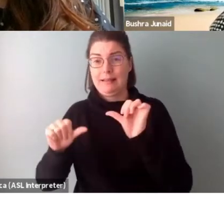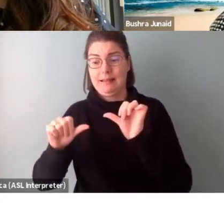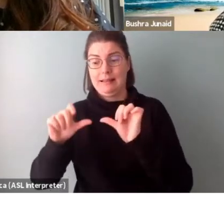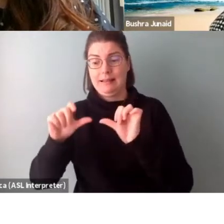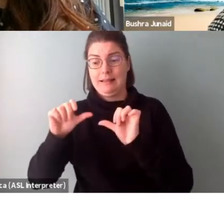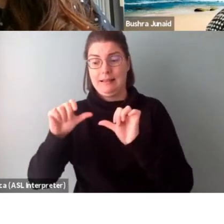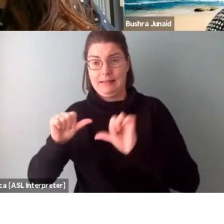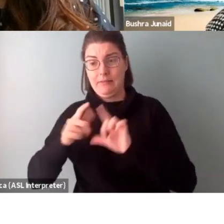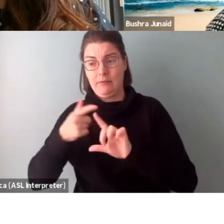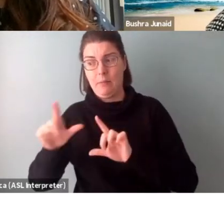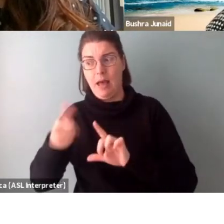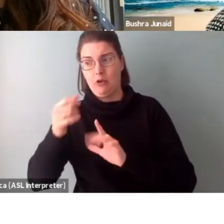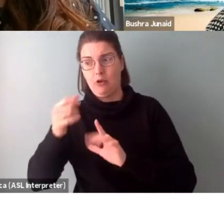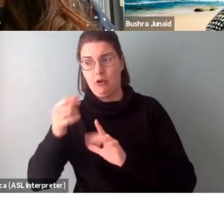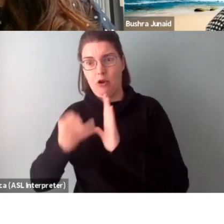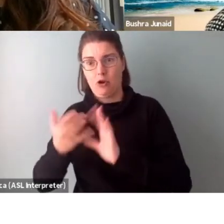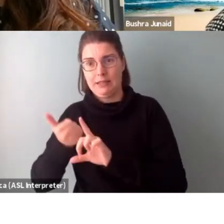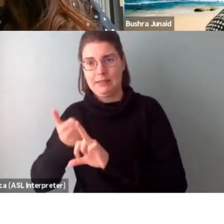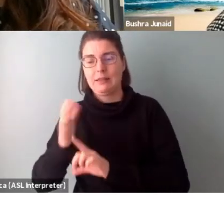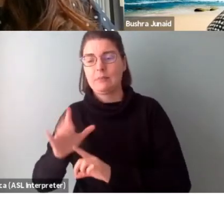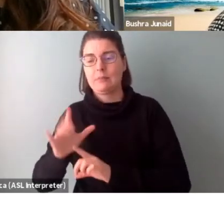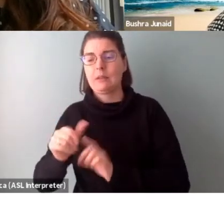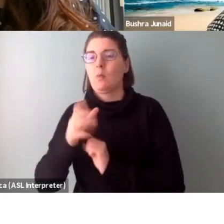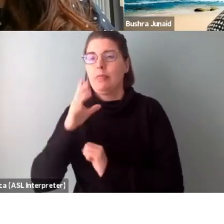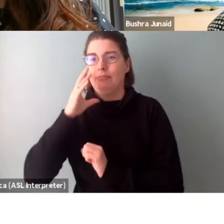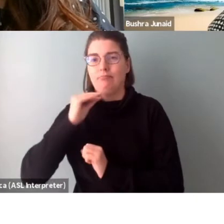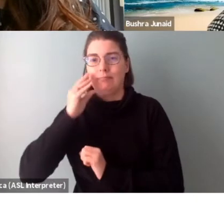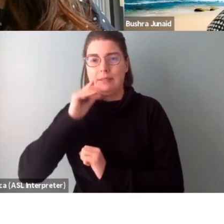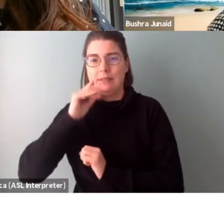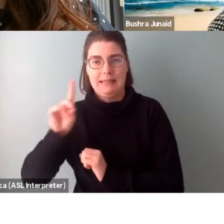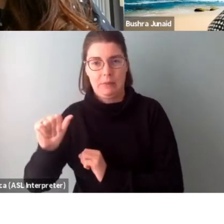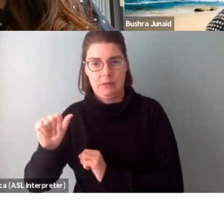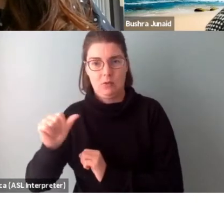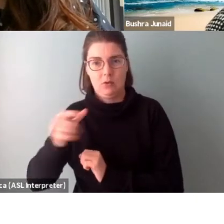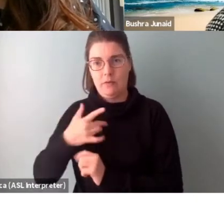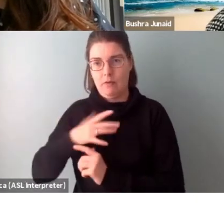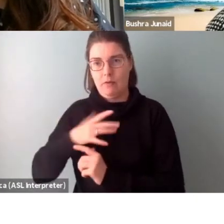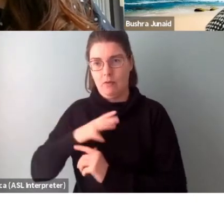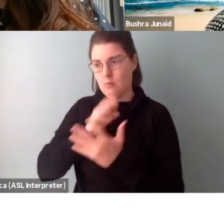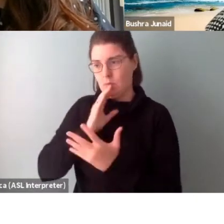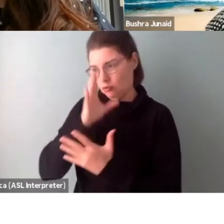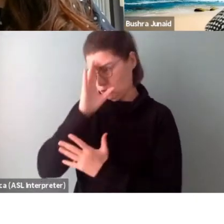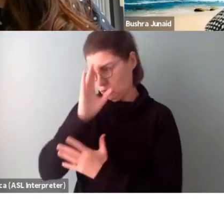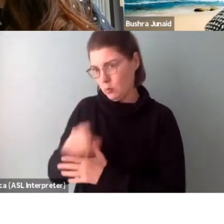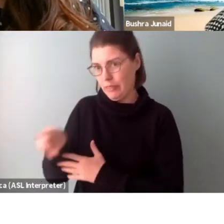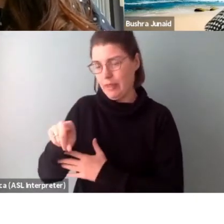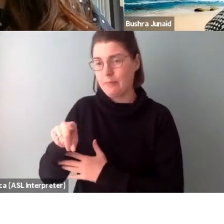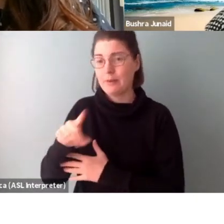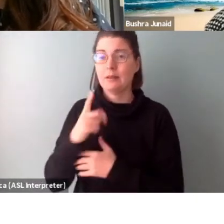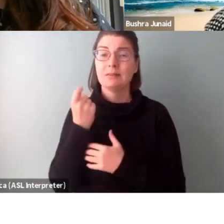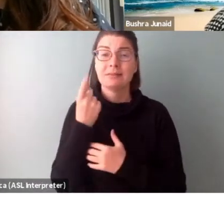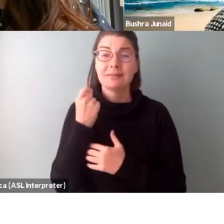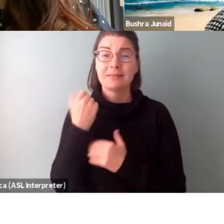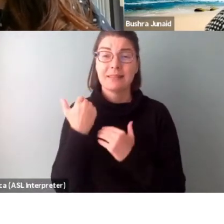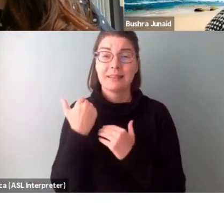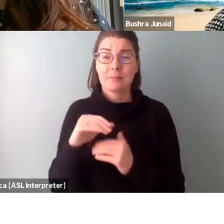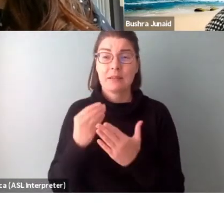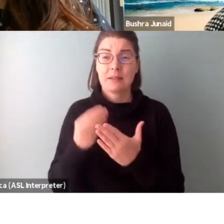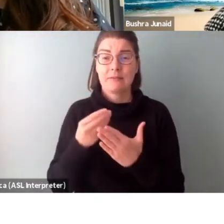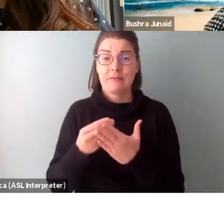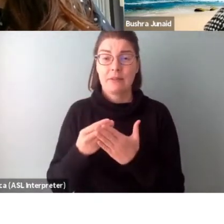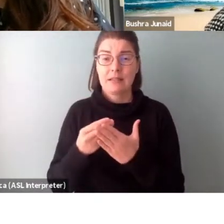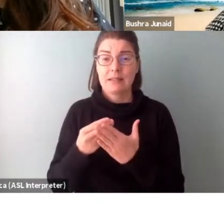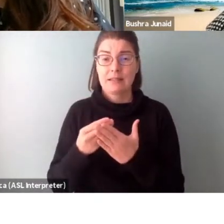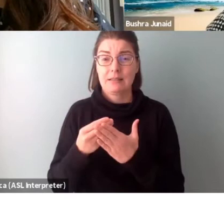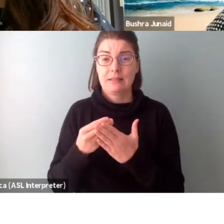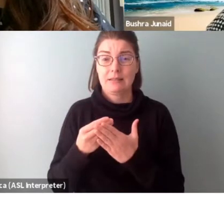of disability. So you should feel comfortable in speaking directly to them. With limited funding, a disability arts panel may